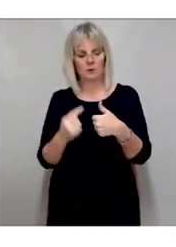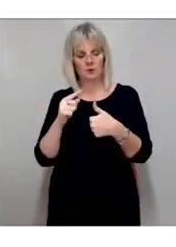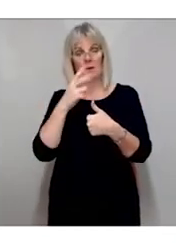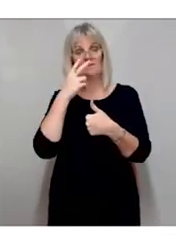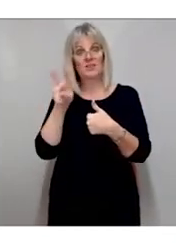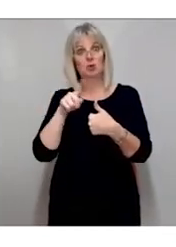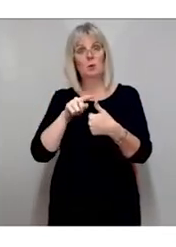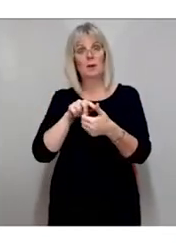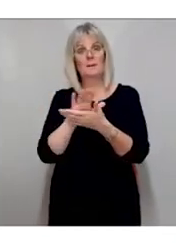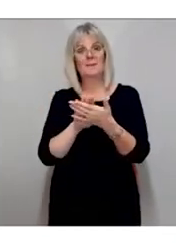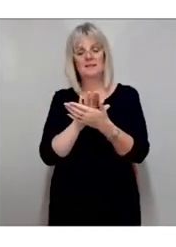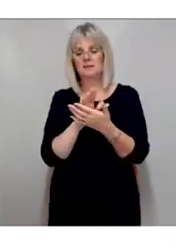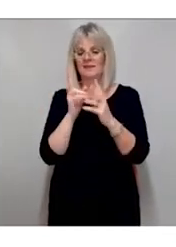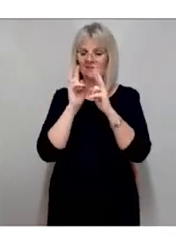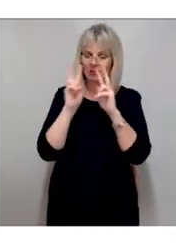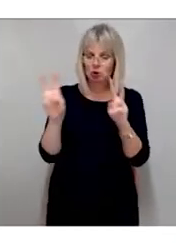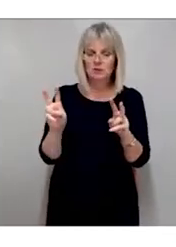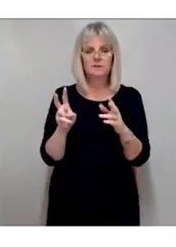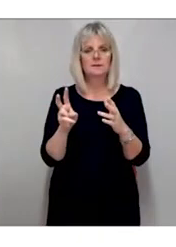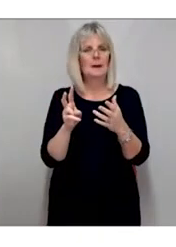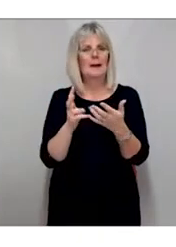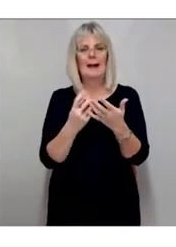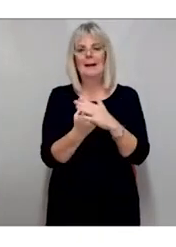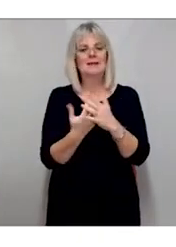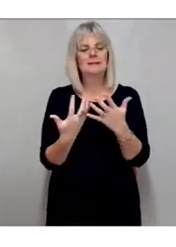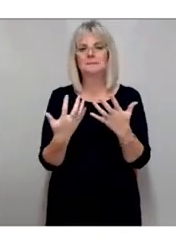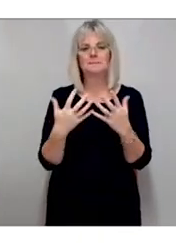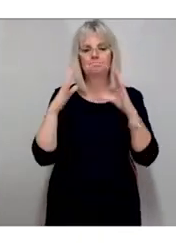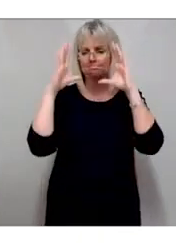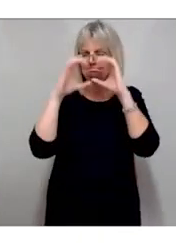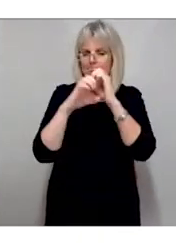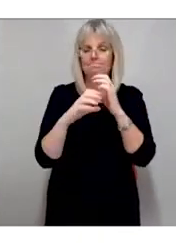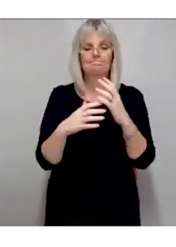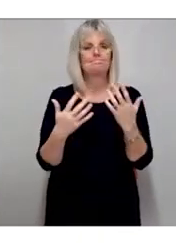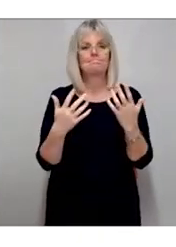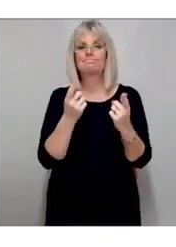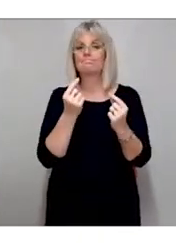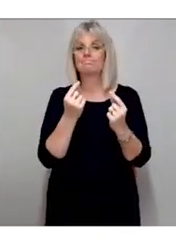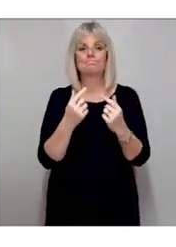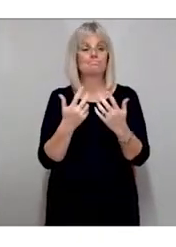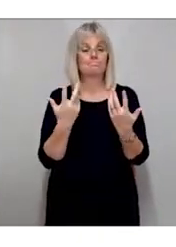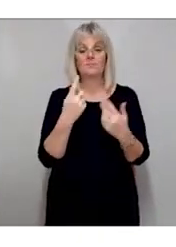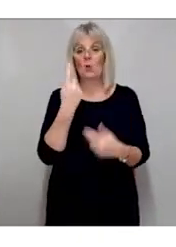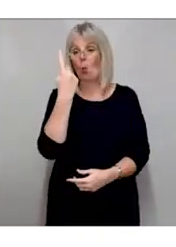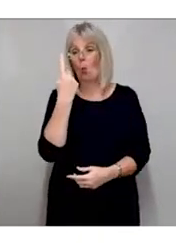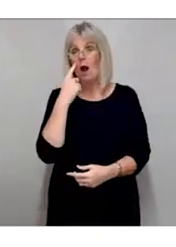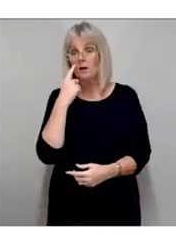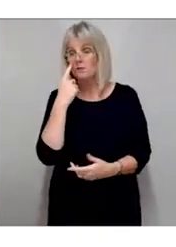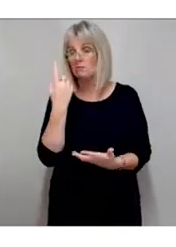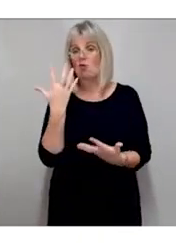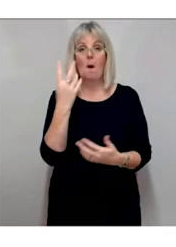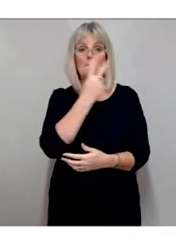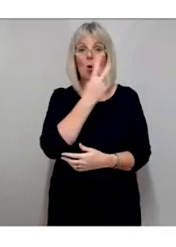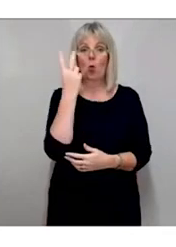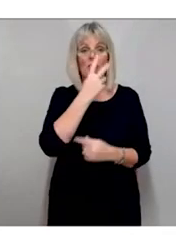sight is limited to some extent. This varies from reduced vision in one or both eyes, low vision, to